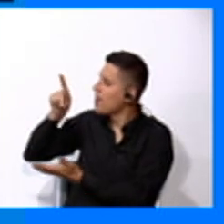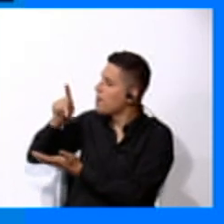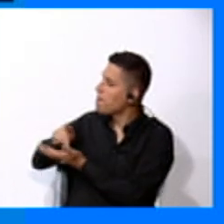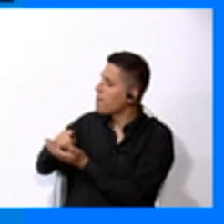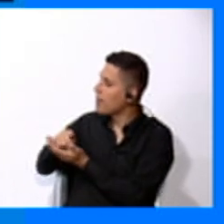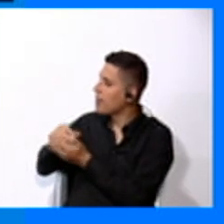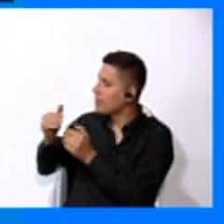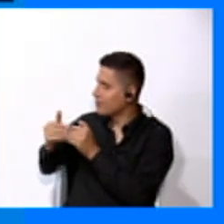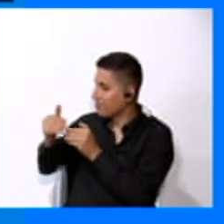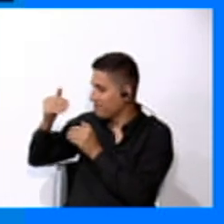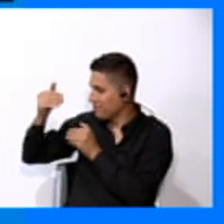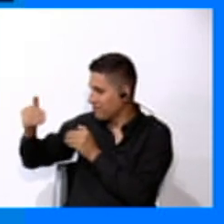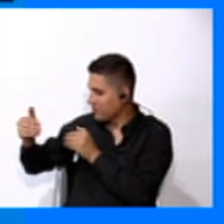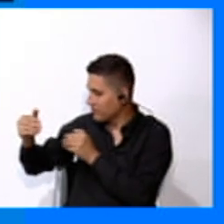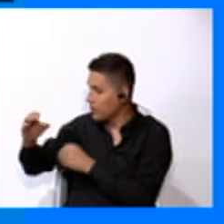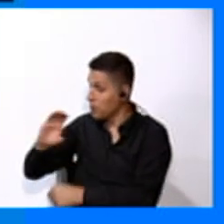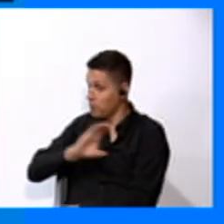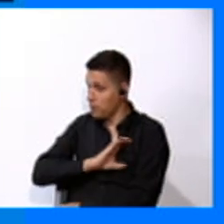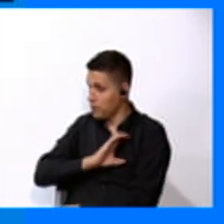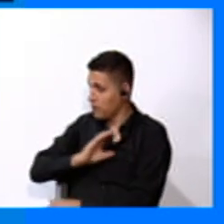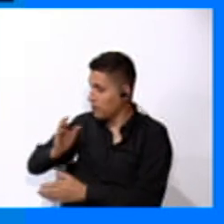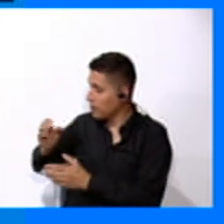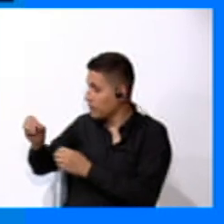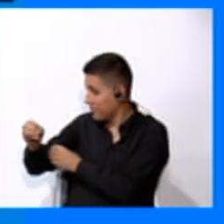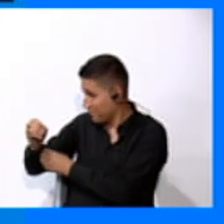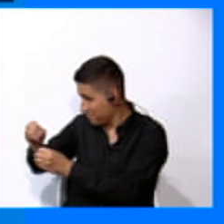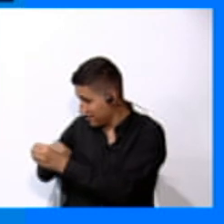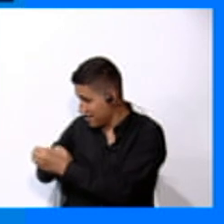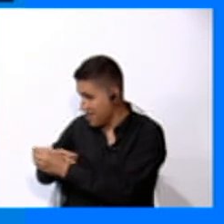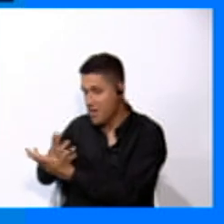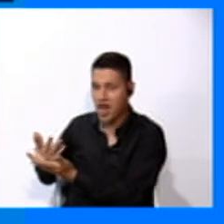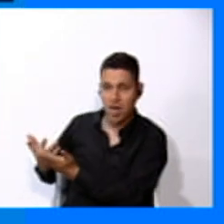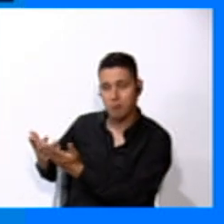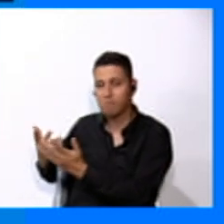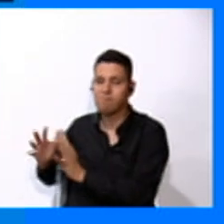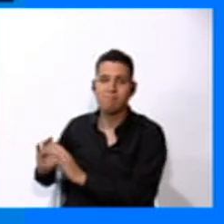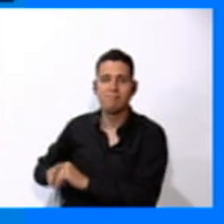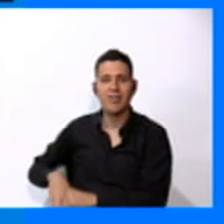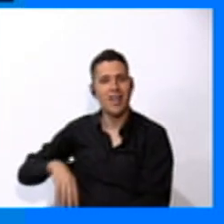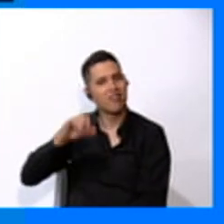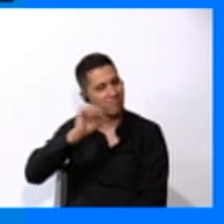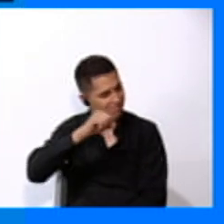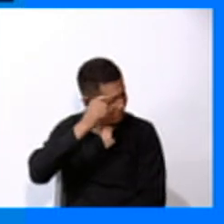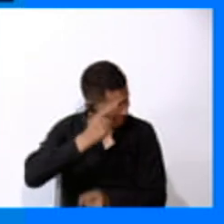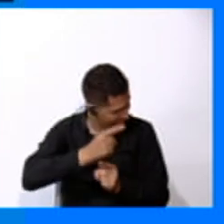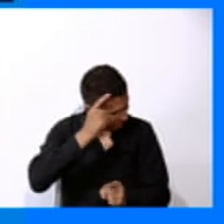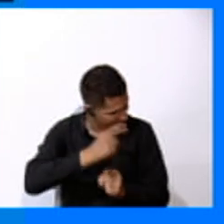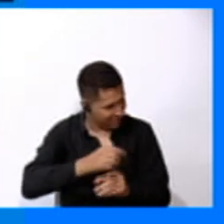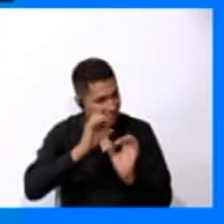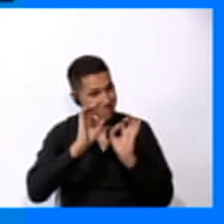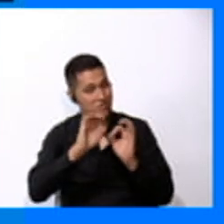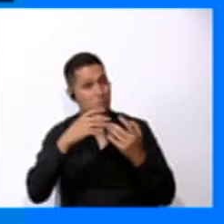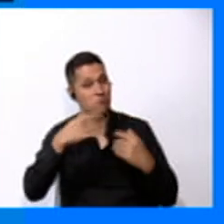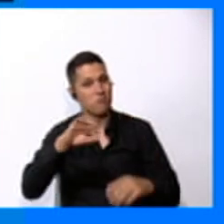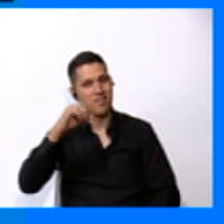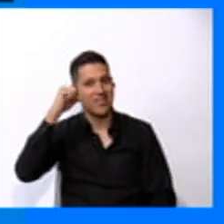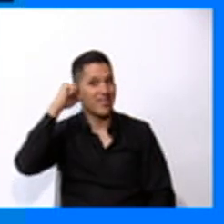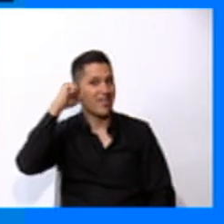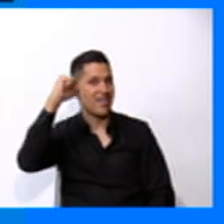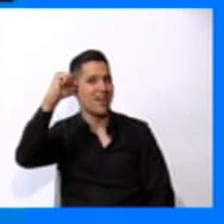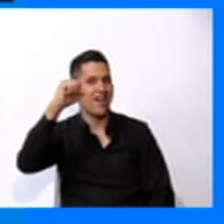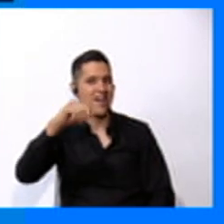the police station. Police station. I won ten stars. Ten stars. Yes. You win ten